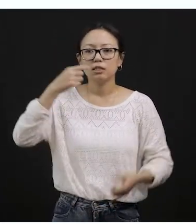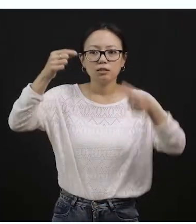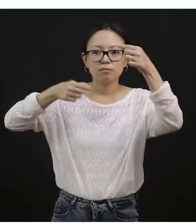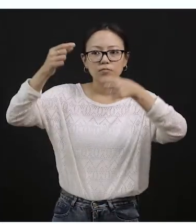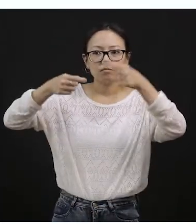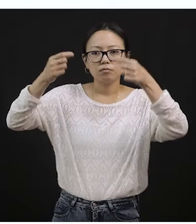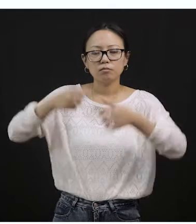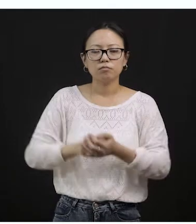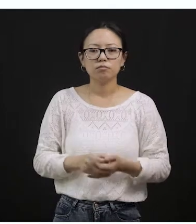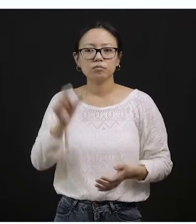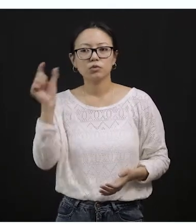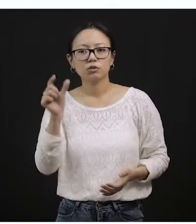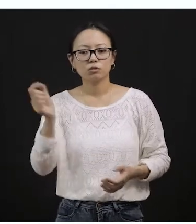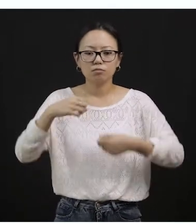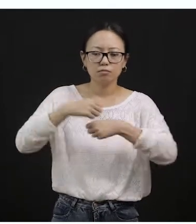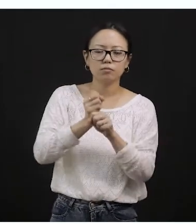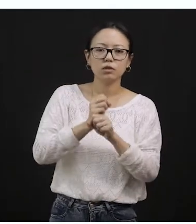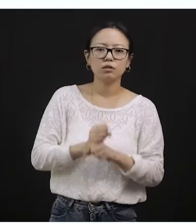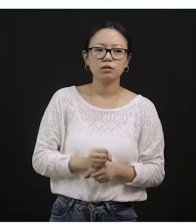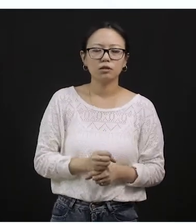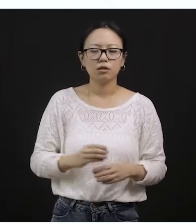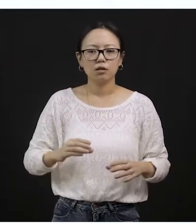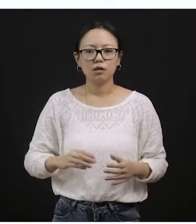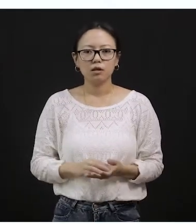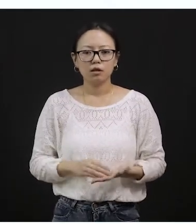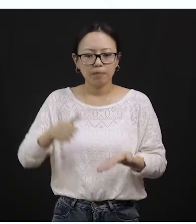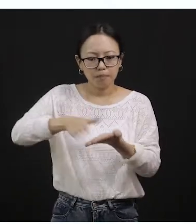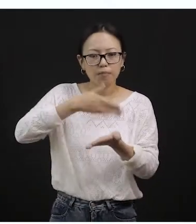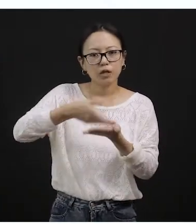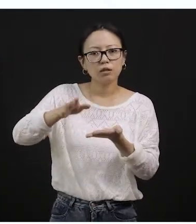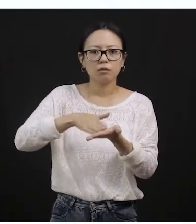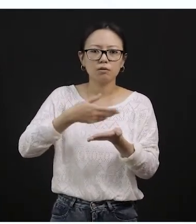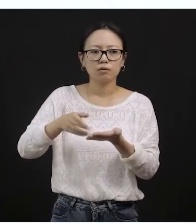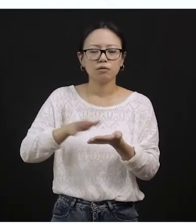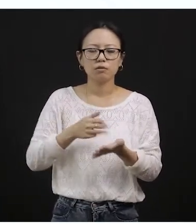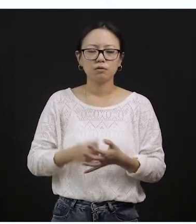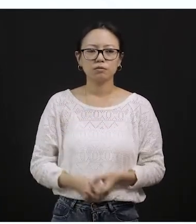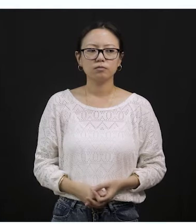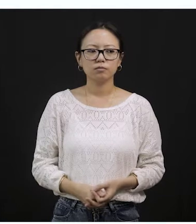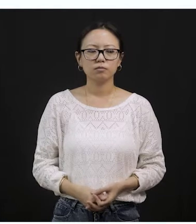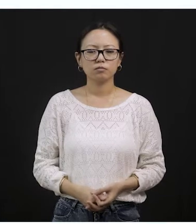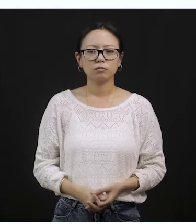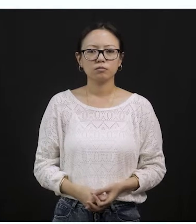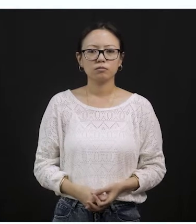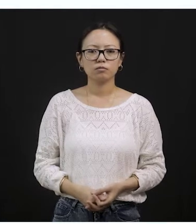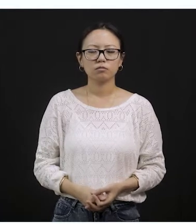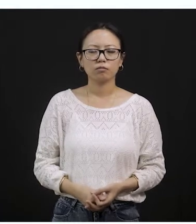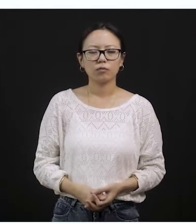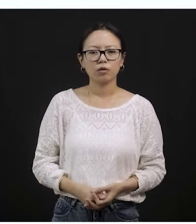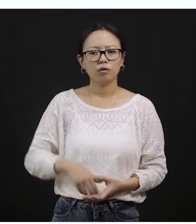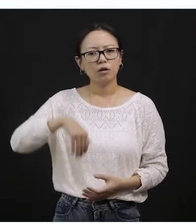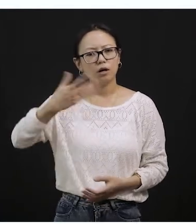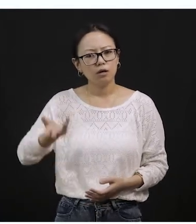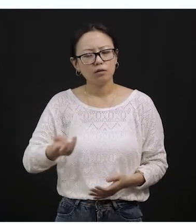yummy, yummy butter. Yeah? Okay. Alright. So right after, animal products,